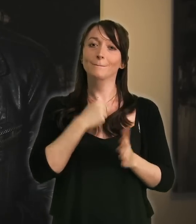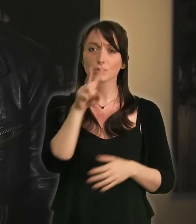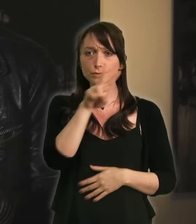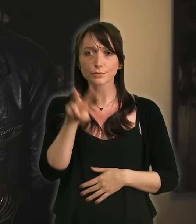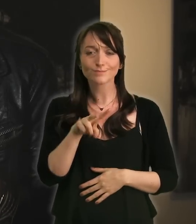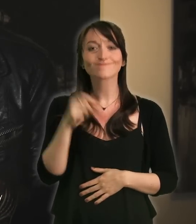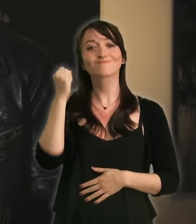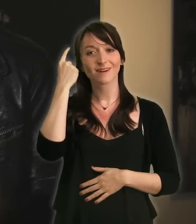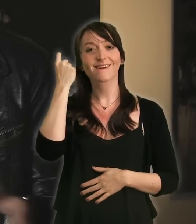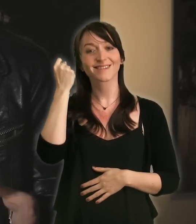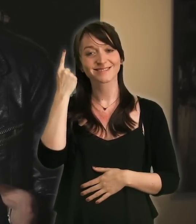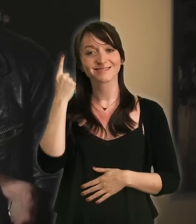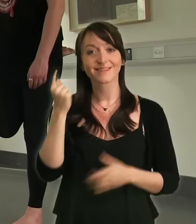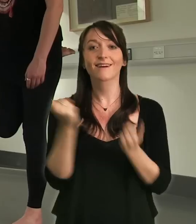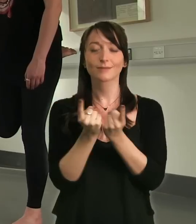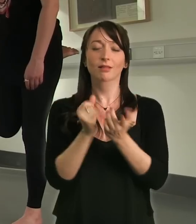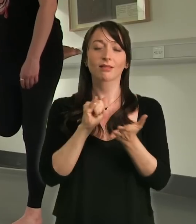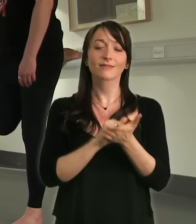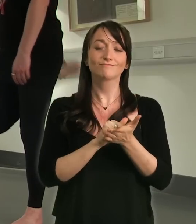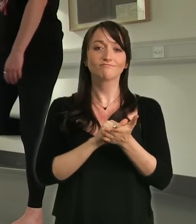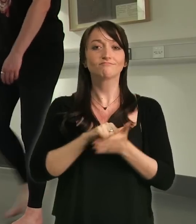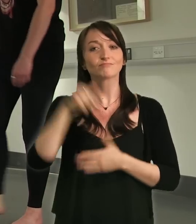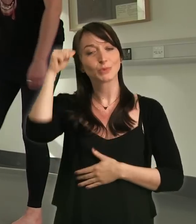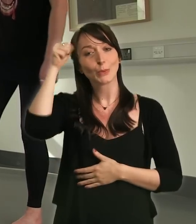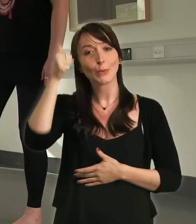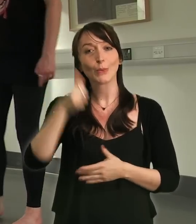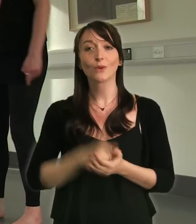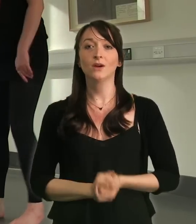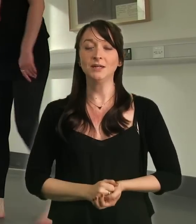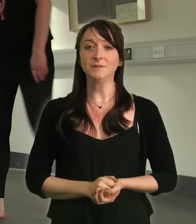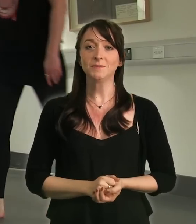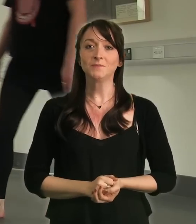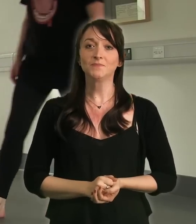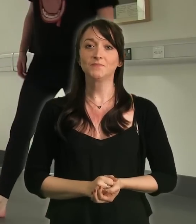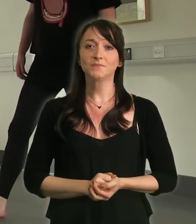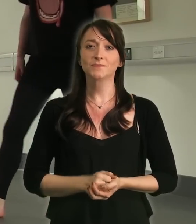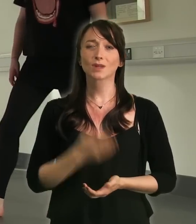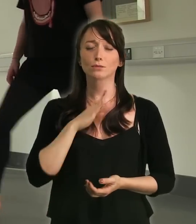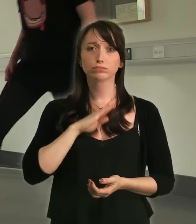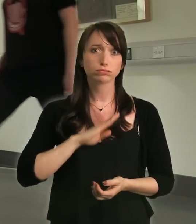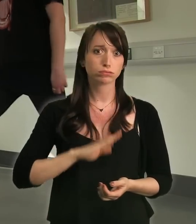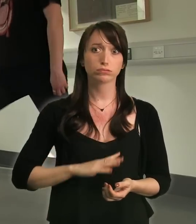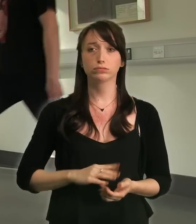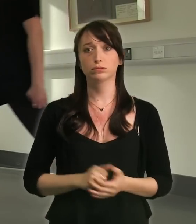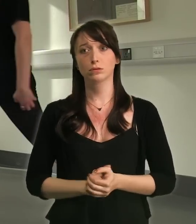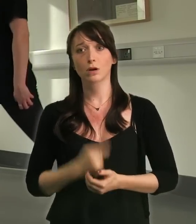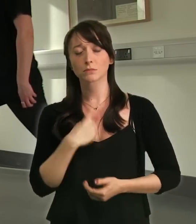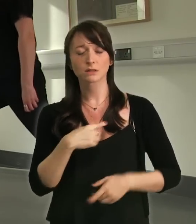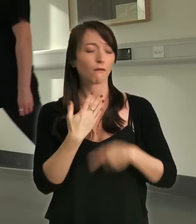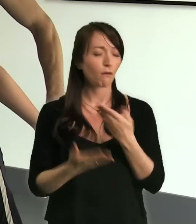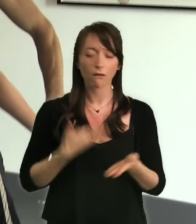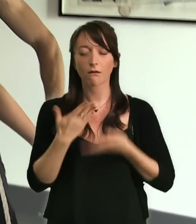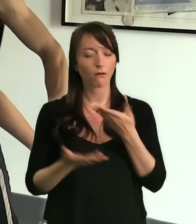look at and say okay so we know there's these reasons and we know something's wrong so